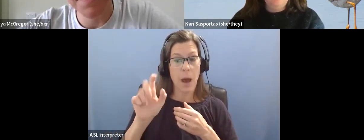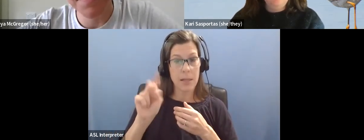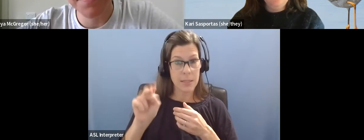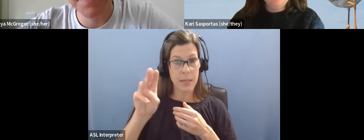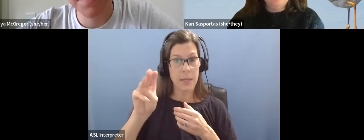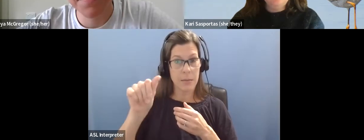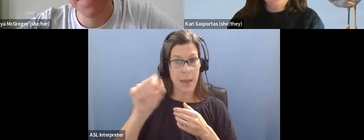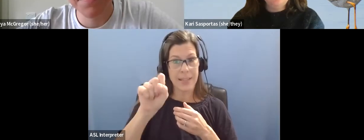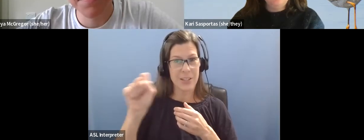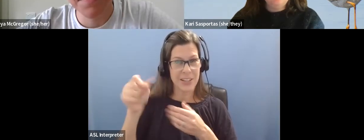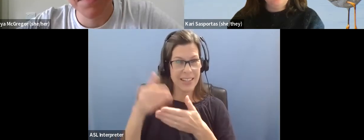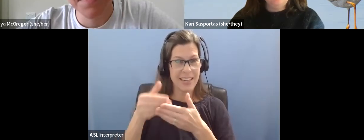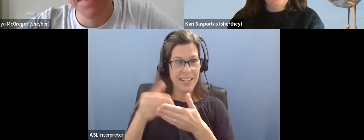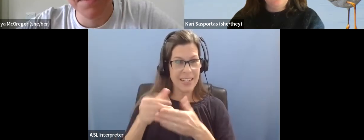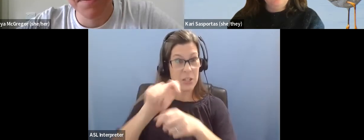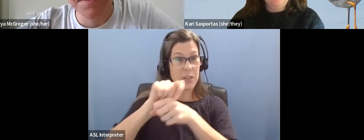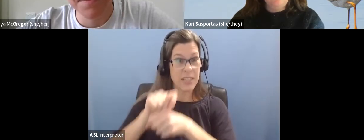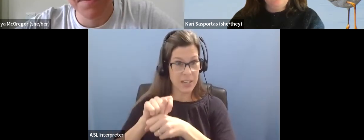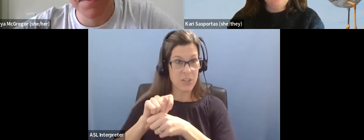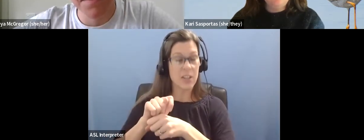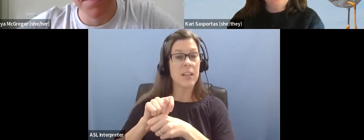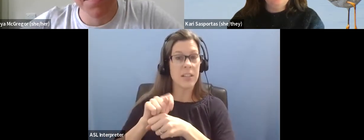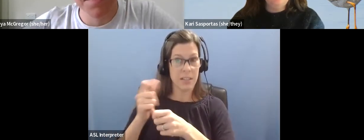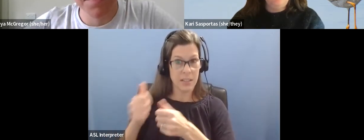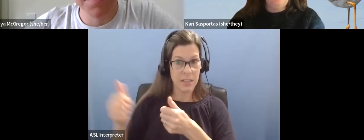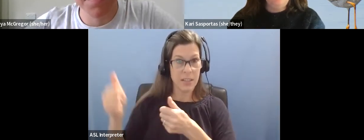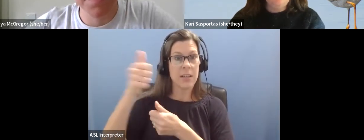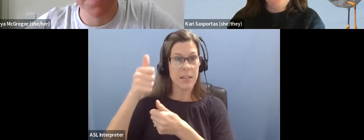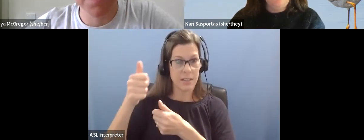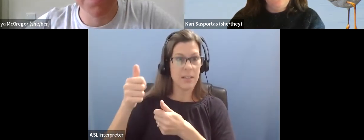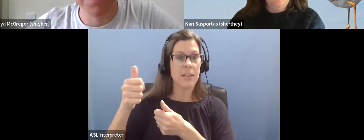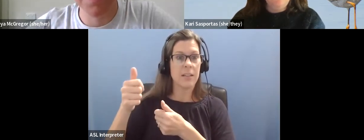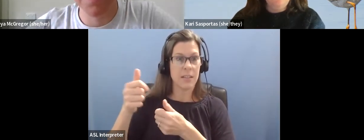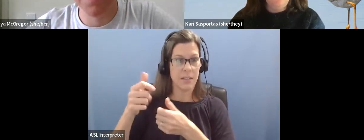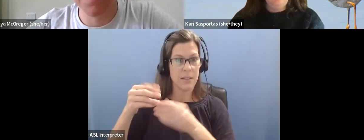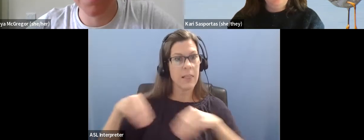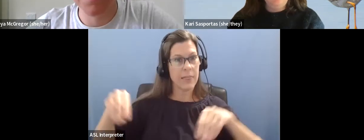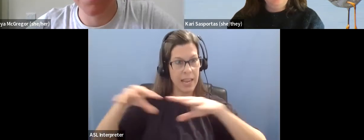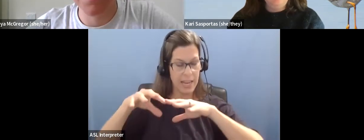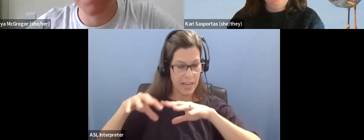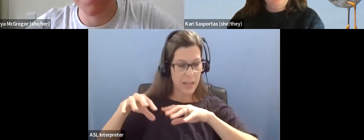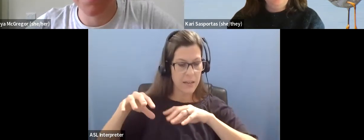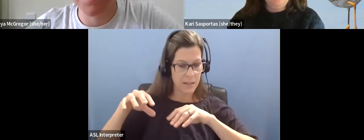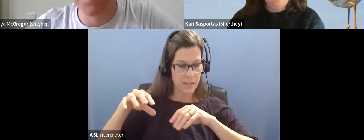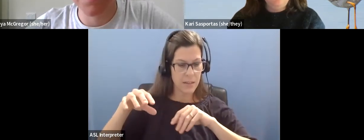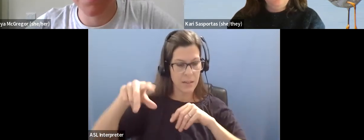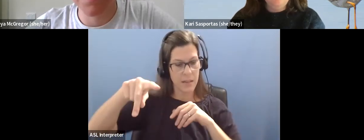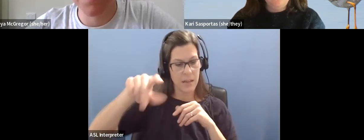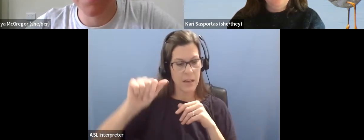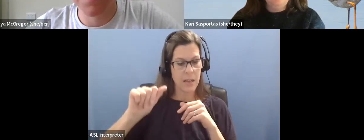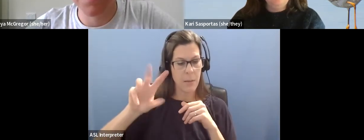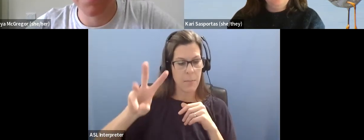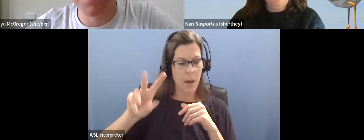This is traditionally sovereign land of the Massachusetts and Pawtucket people and I did want to